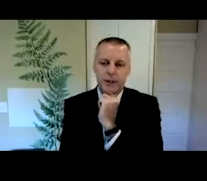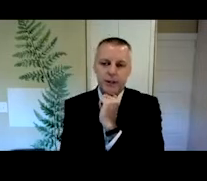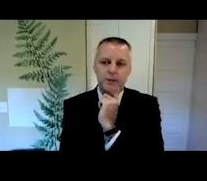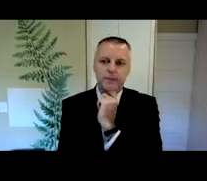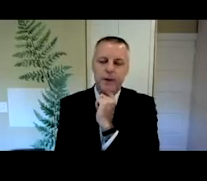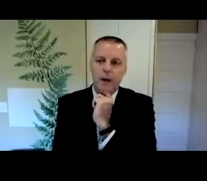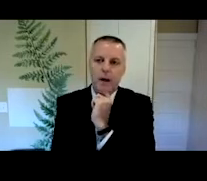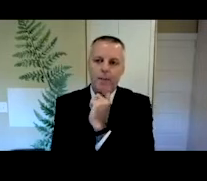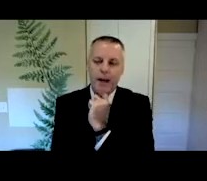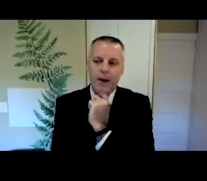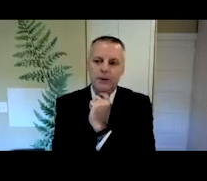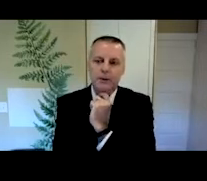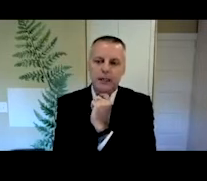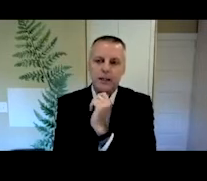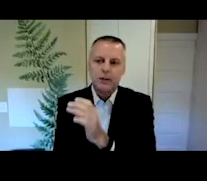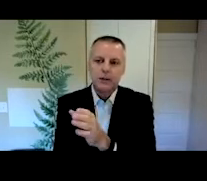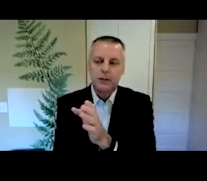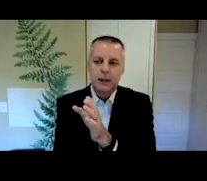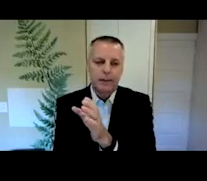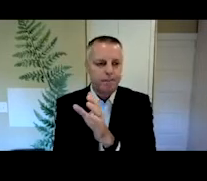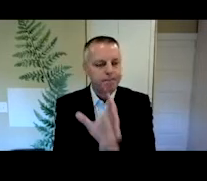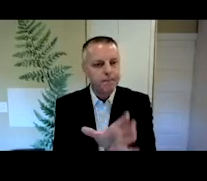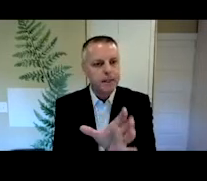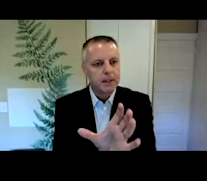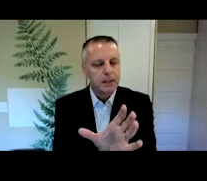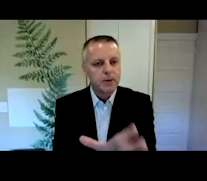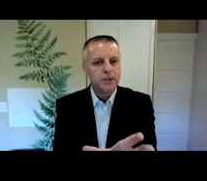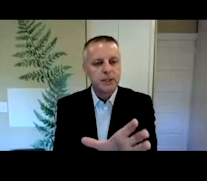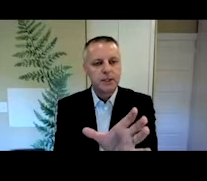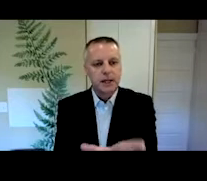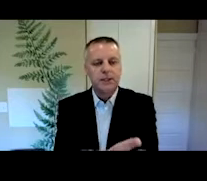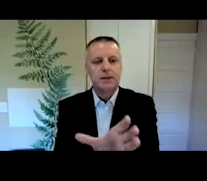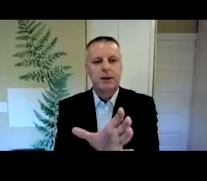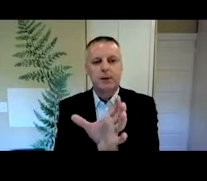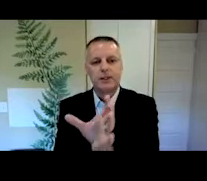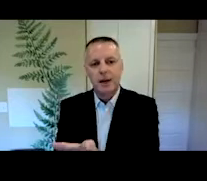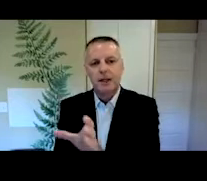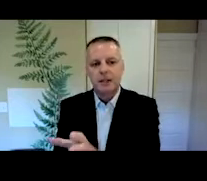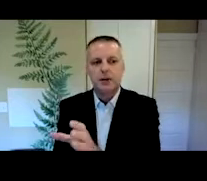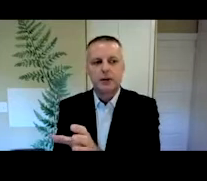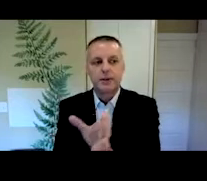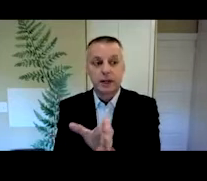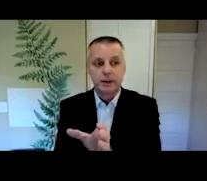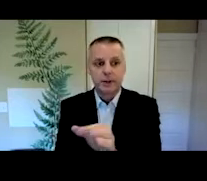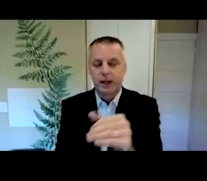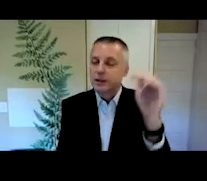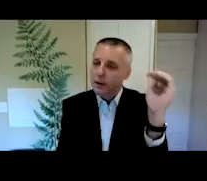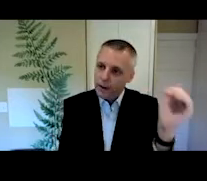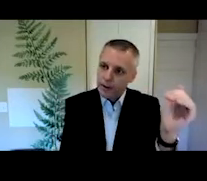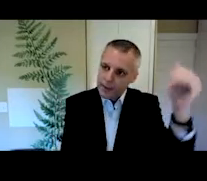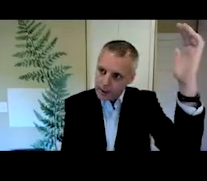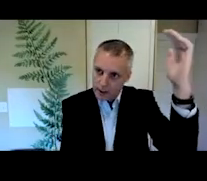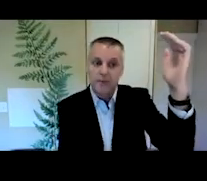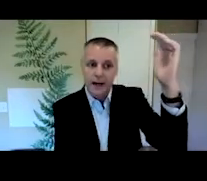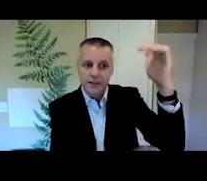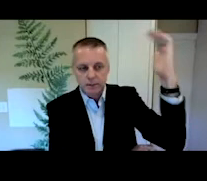wrote his dissertation about, and he used, um, interesting texts about with Japanese learners and English. Okay. So they